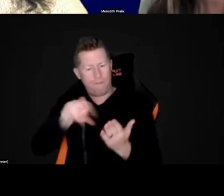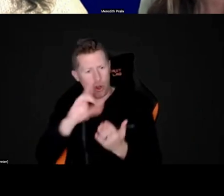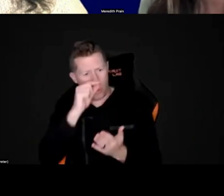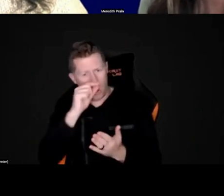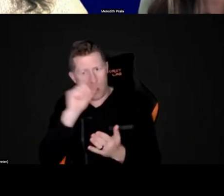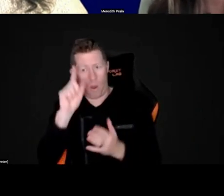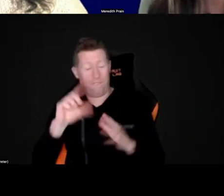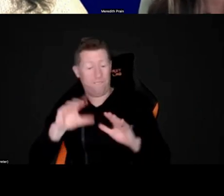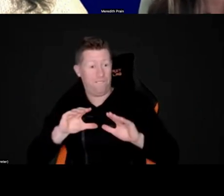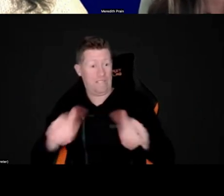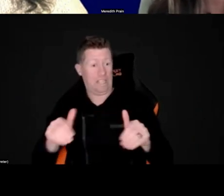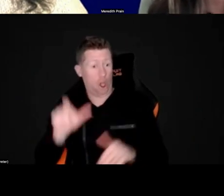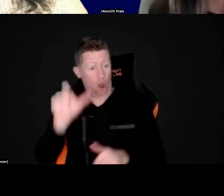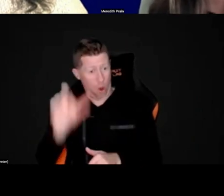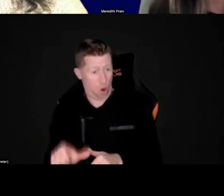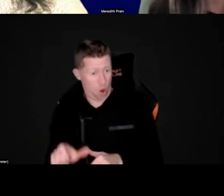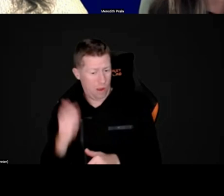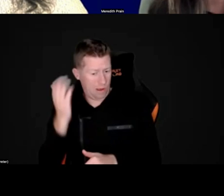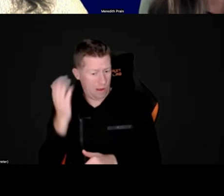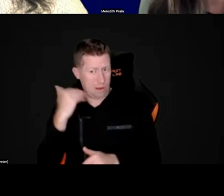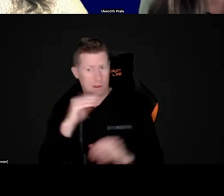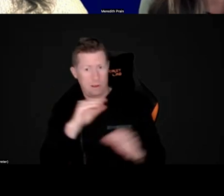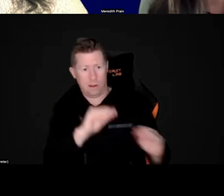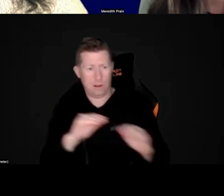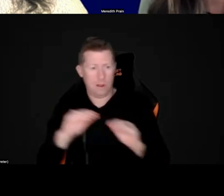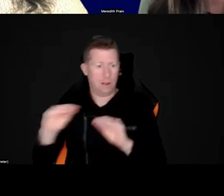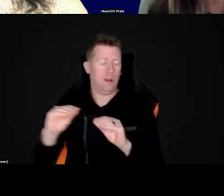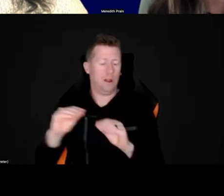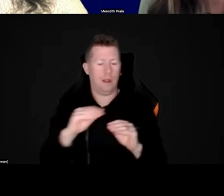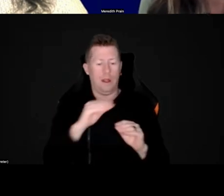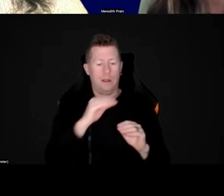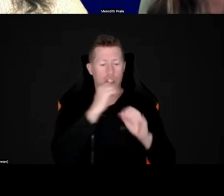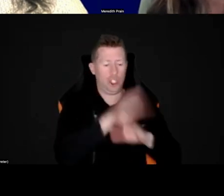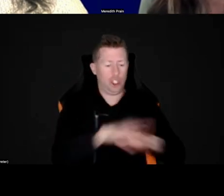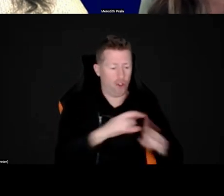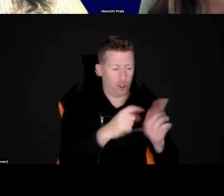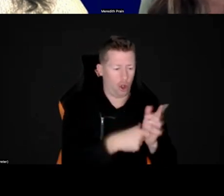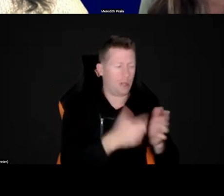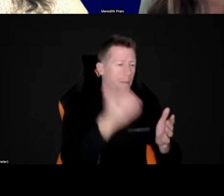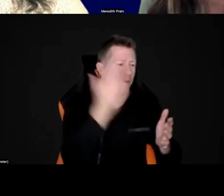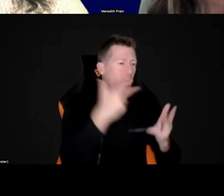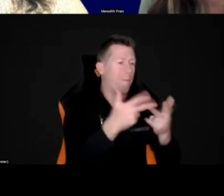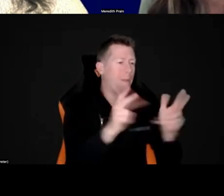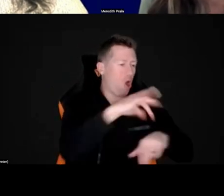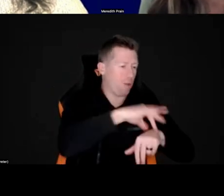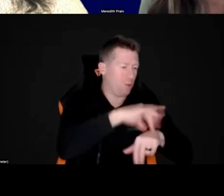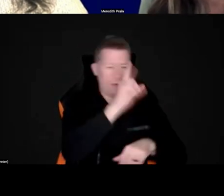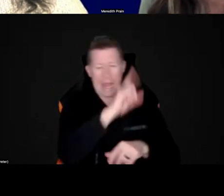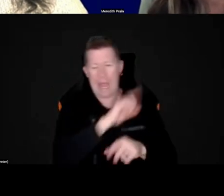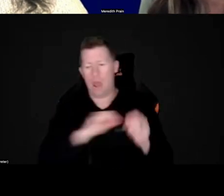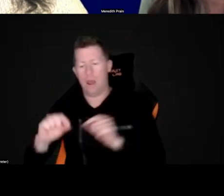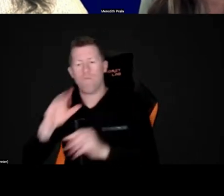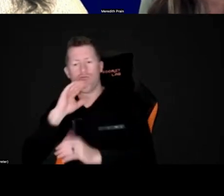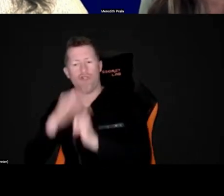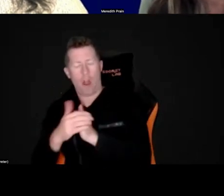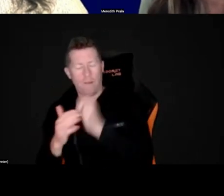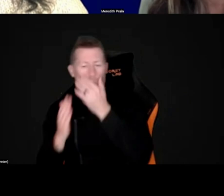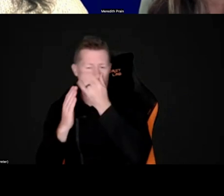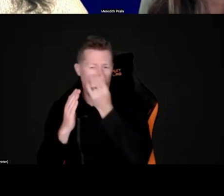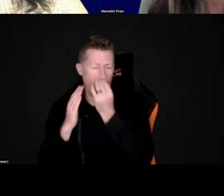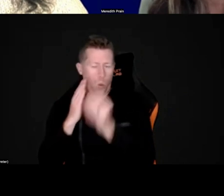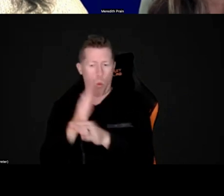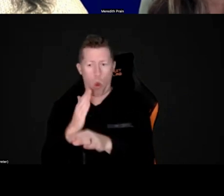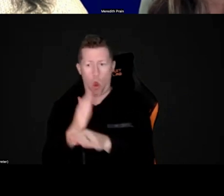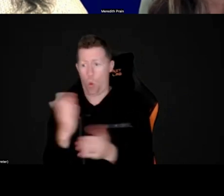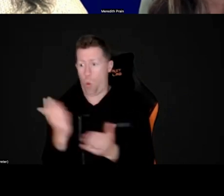physio who's recently moved from peds public to peds private, and just wondering where is the best place to look to